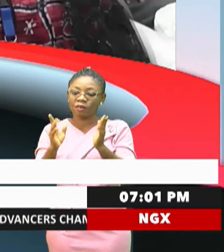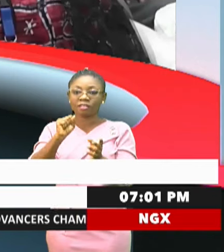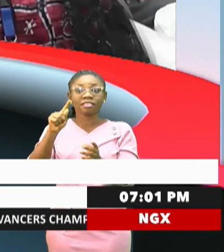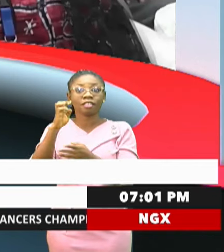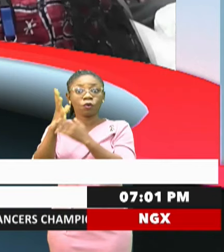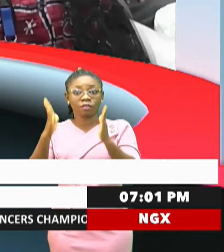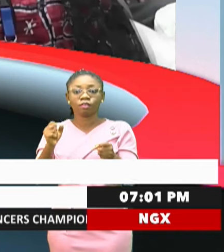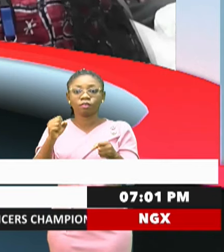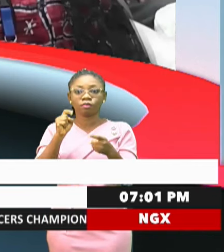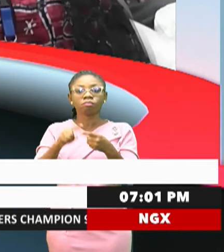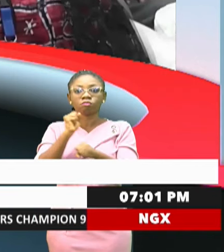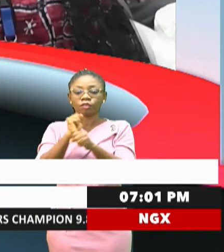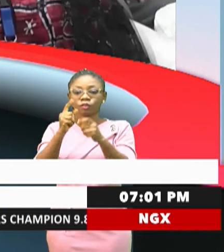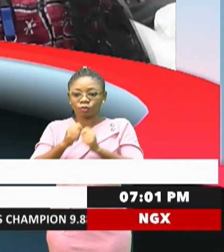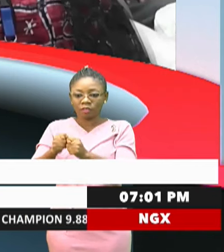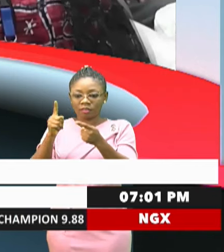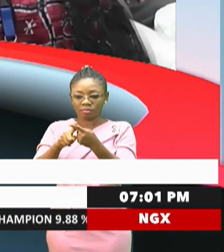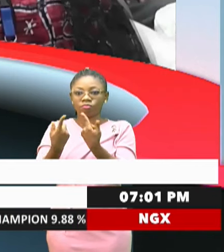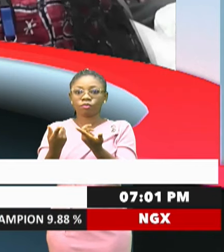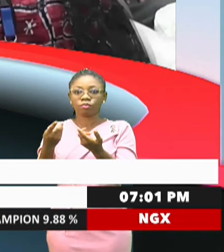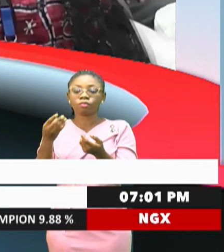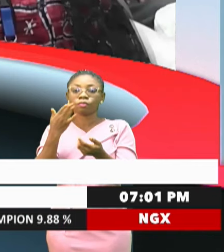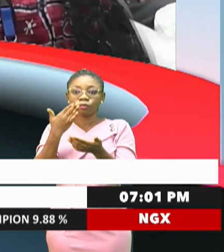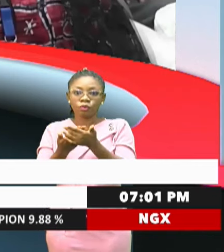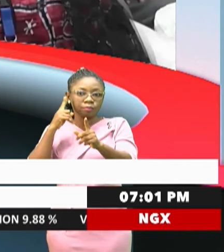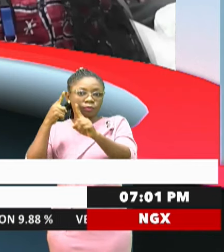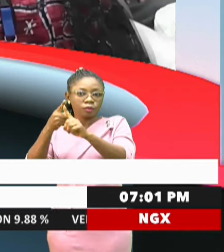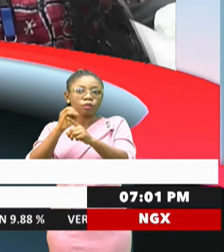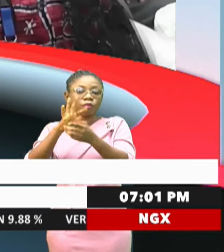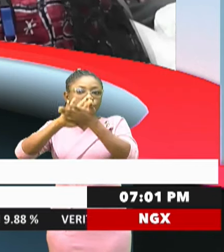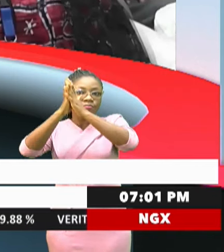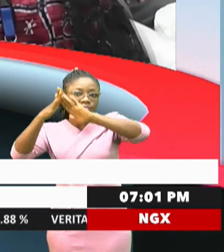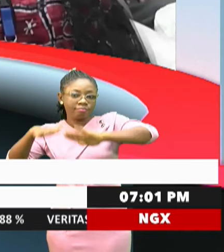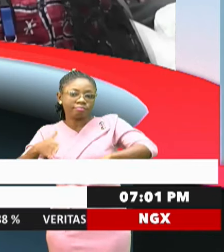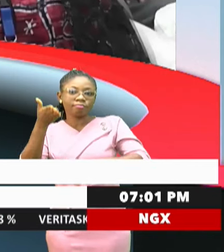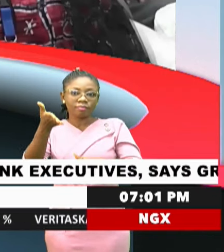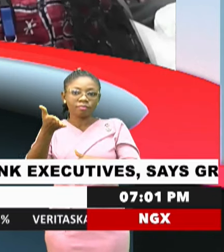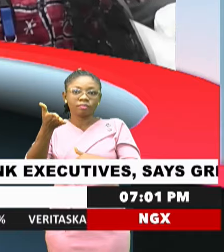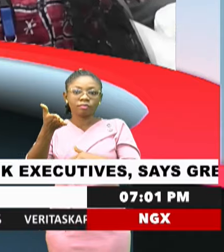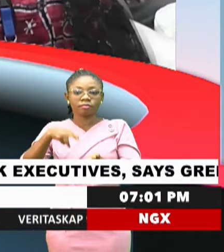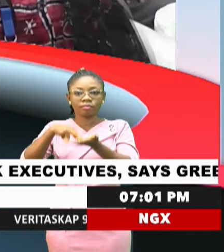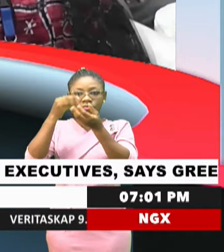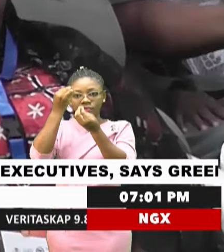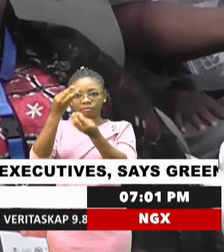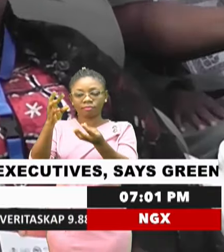together towards the common goal of a peaceful and prosperous northwest. Howell Haliri reports.